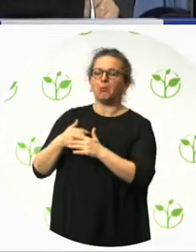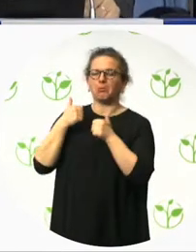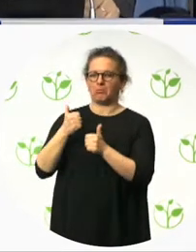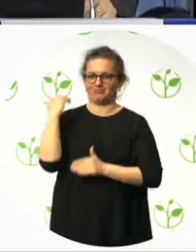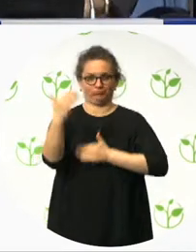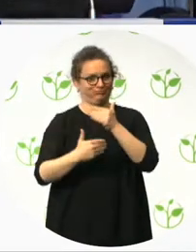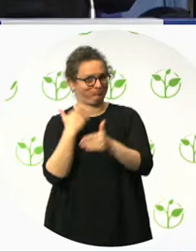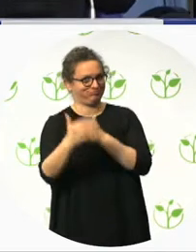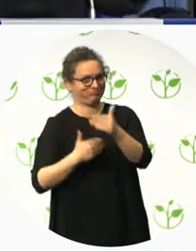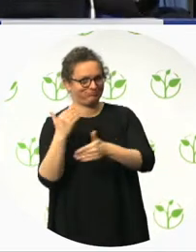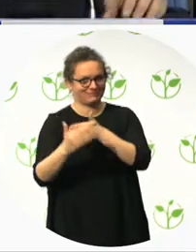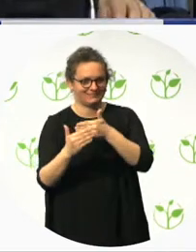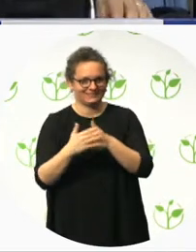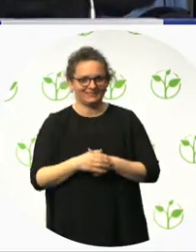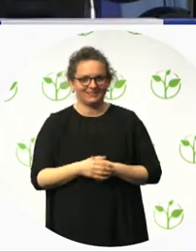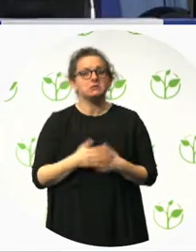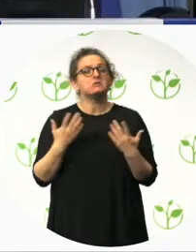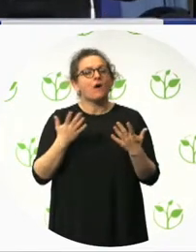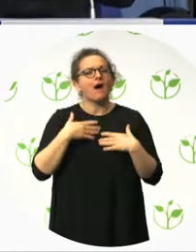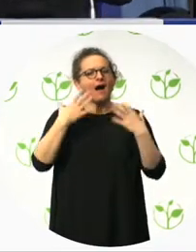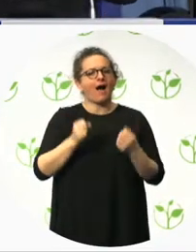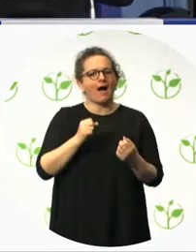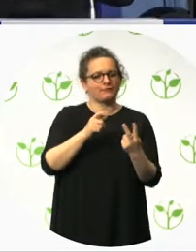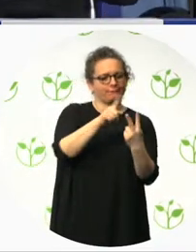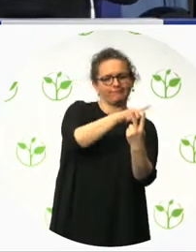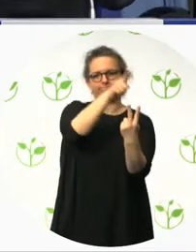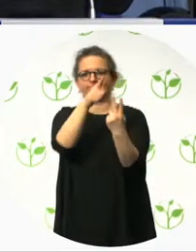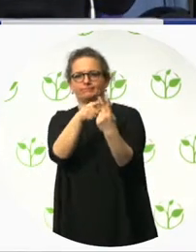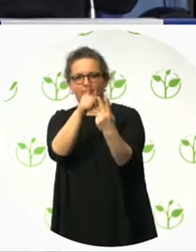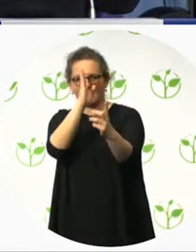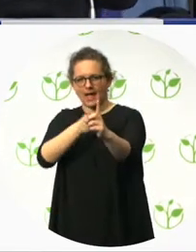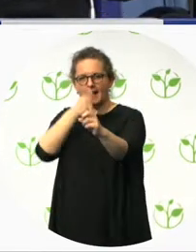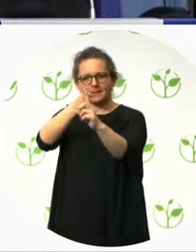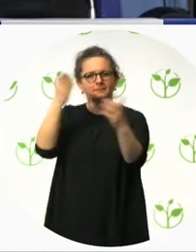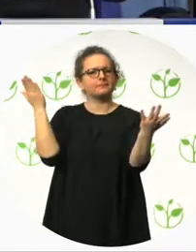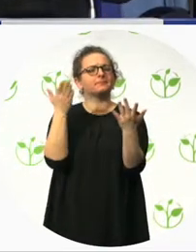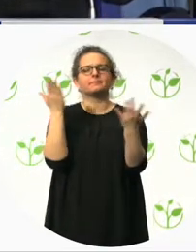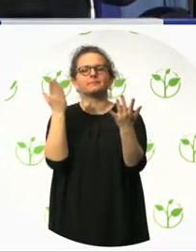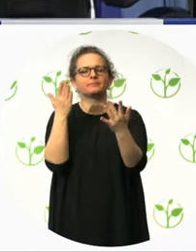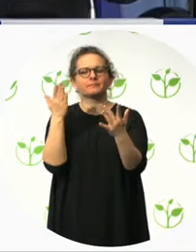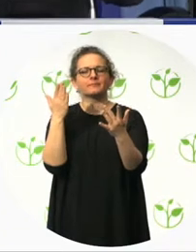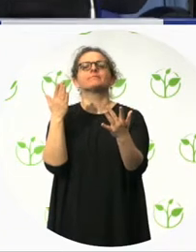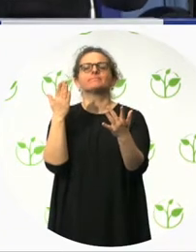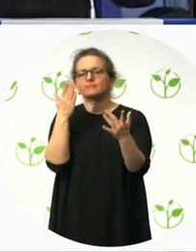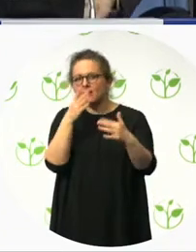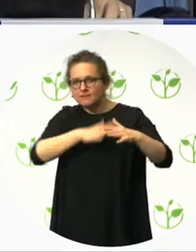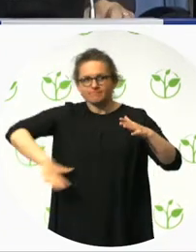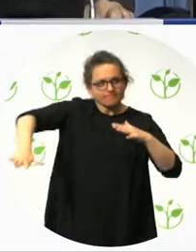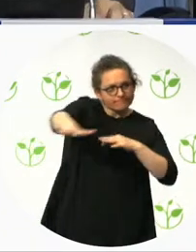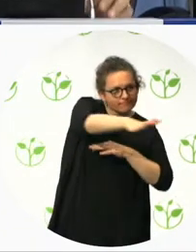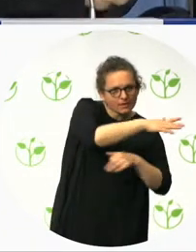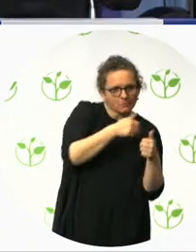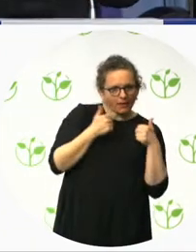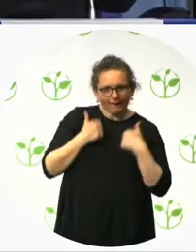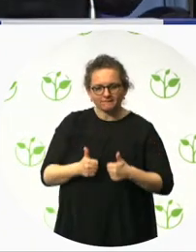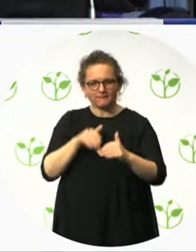various technical solutions, which as well as facilitating the duties of the employees, I think this is an important point and I will come back to